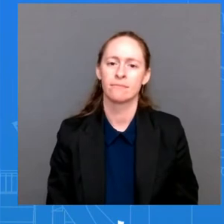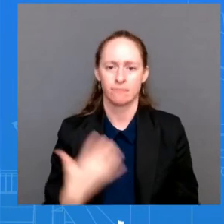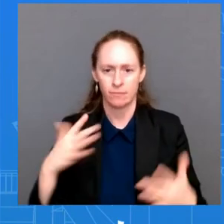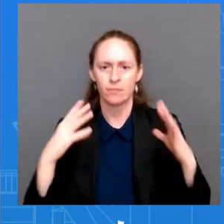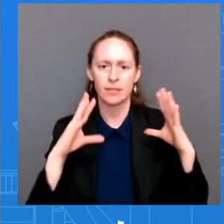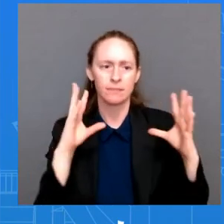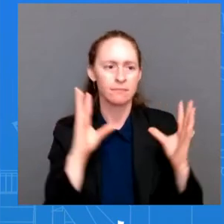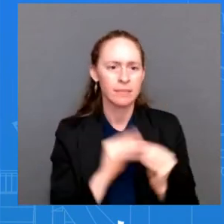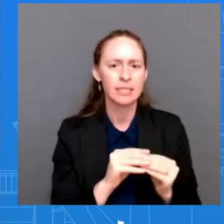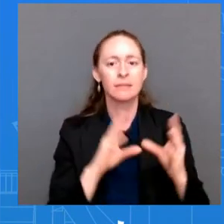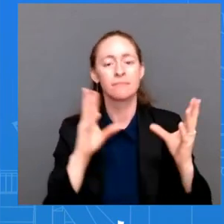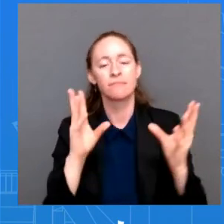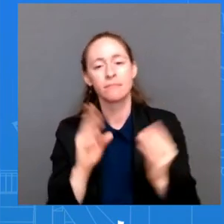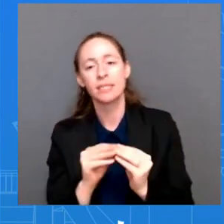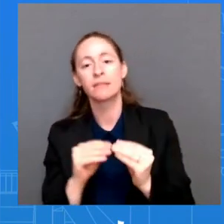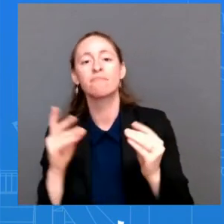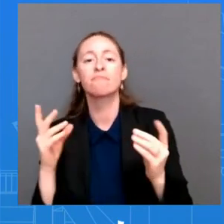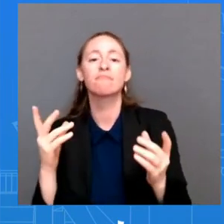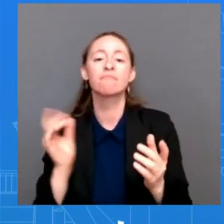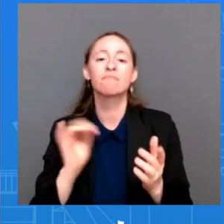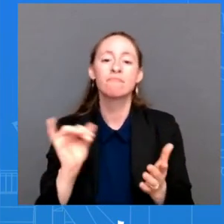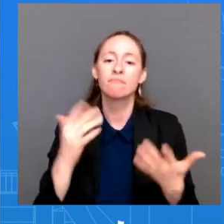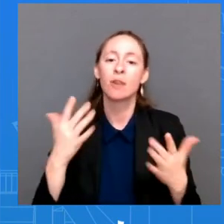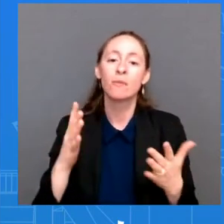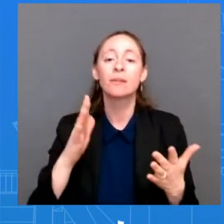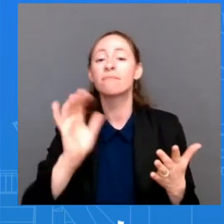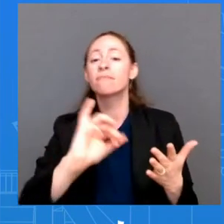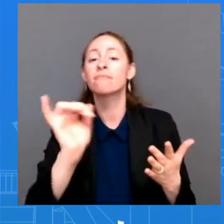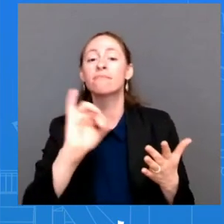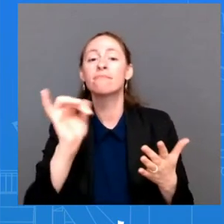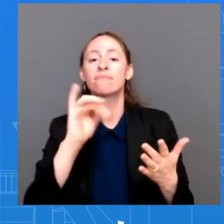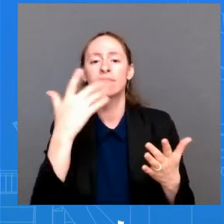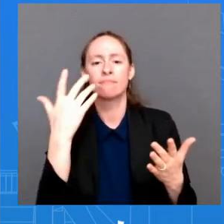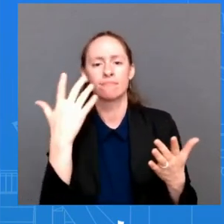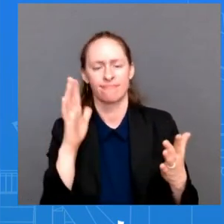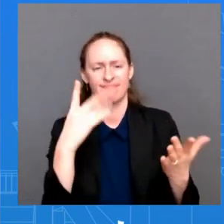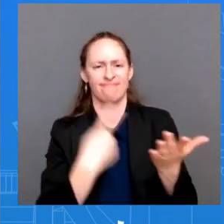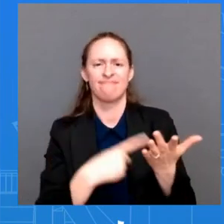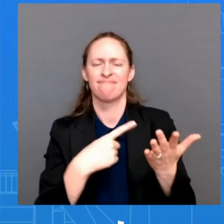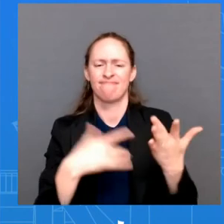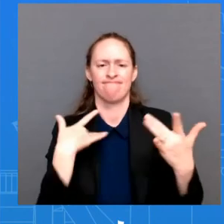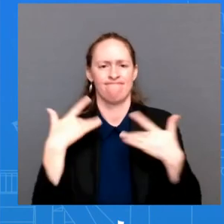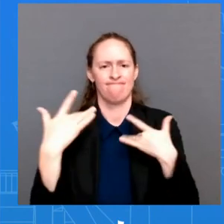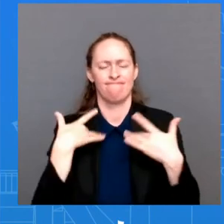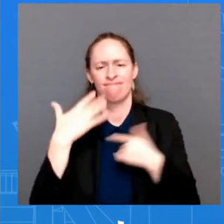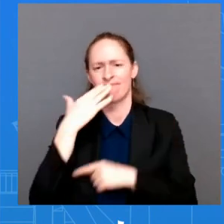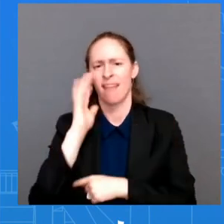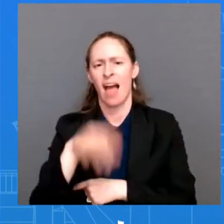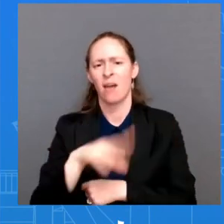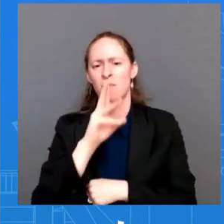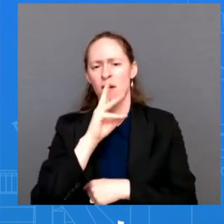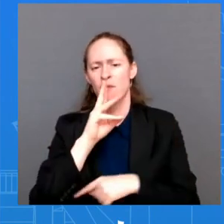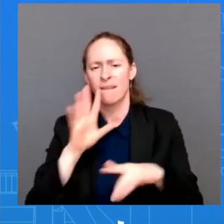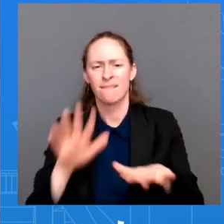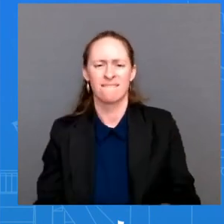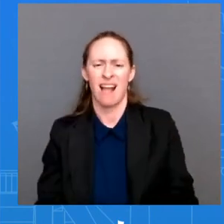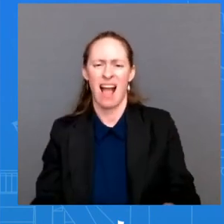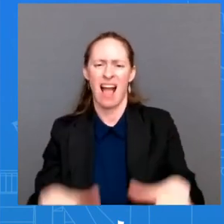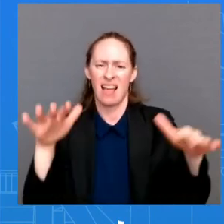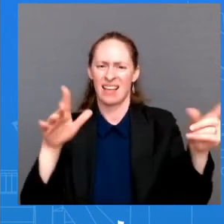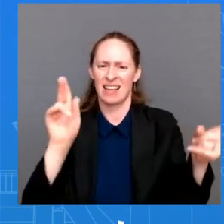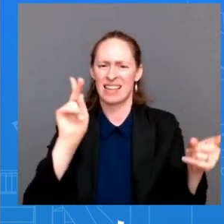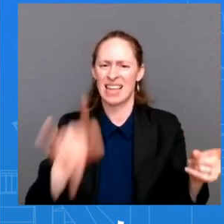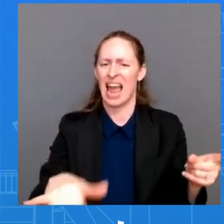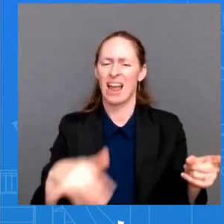dealing with the awful flooding in kentucky and helping provide federal resources working working with governor beshear and